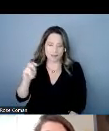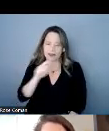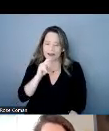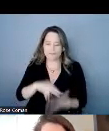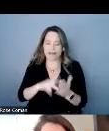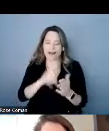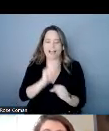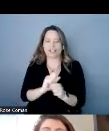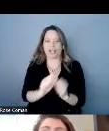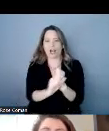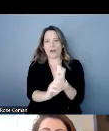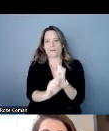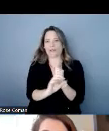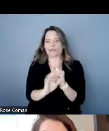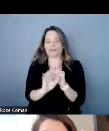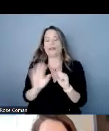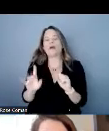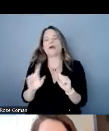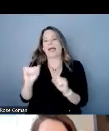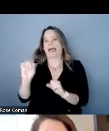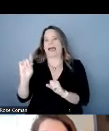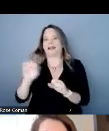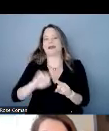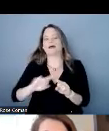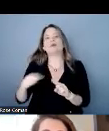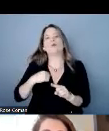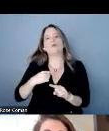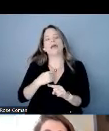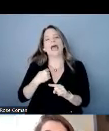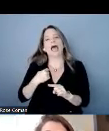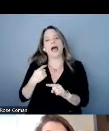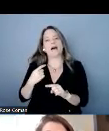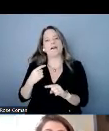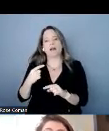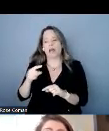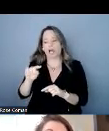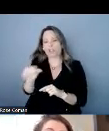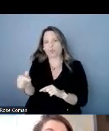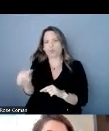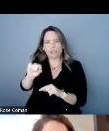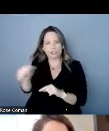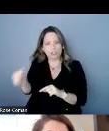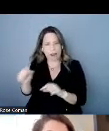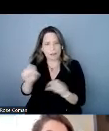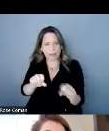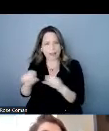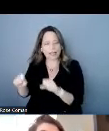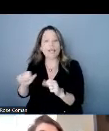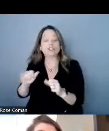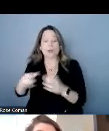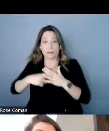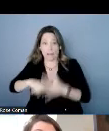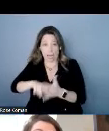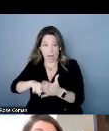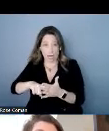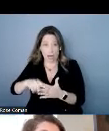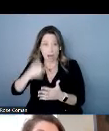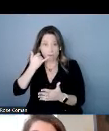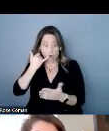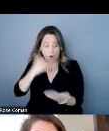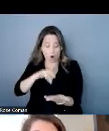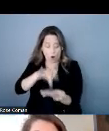have a a switching mechanism that puts the consumer in charge where they're able to choose at the beginning of a call or